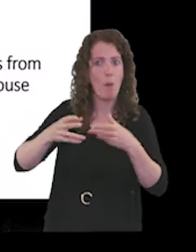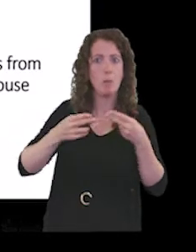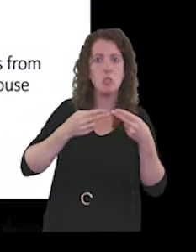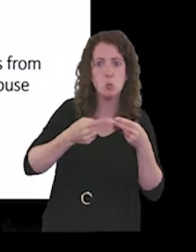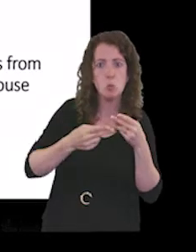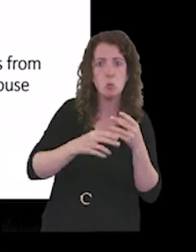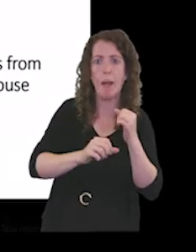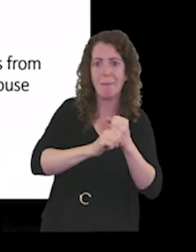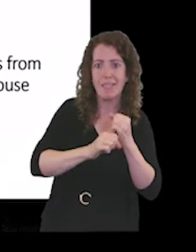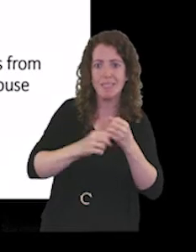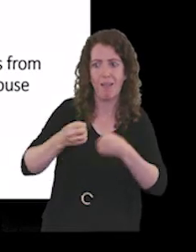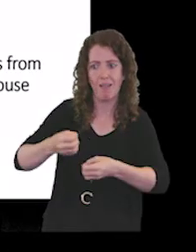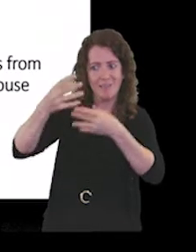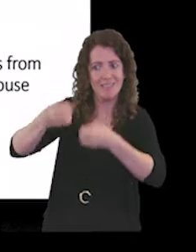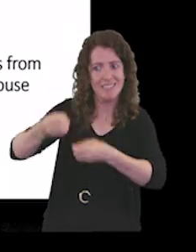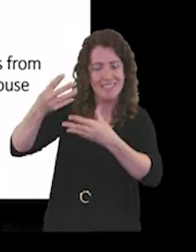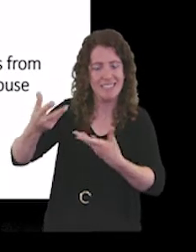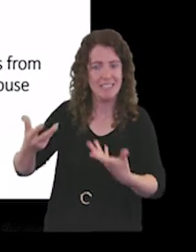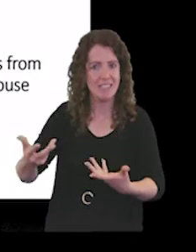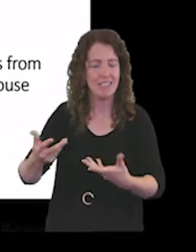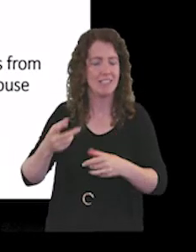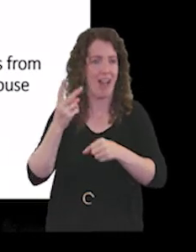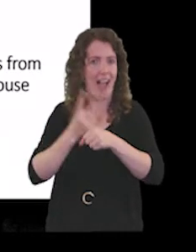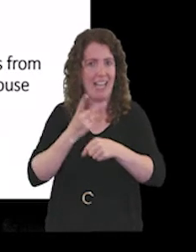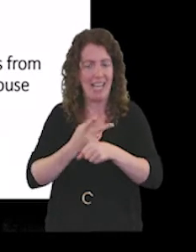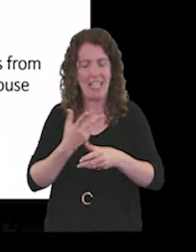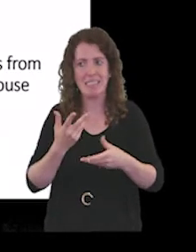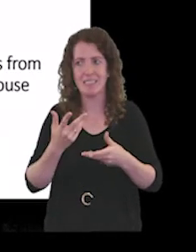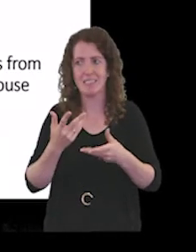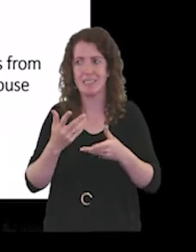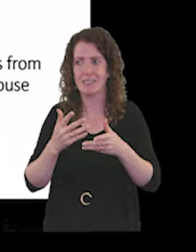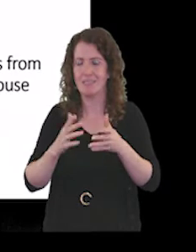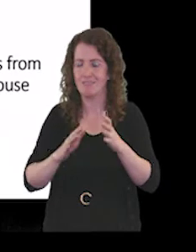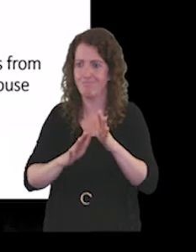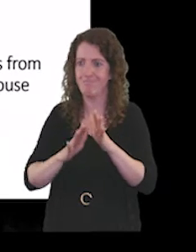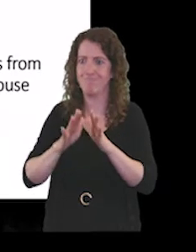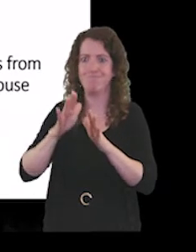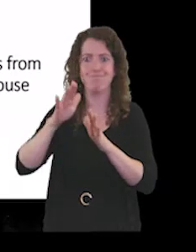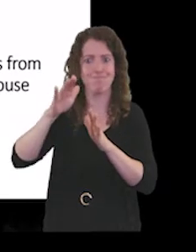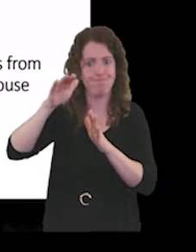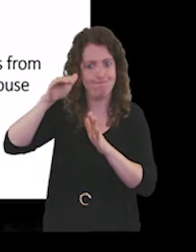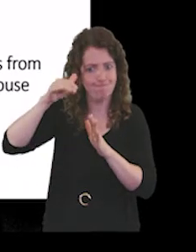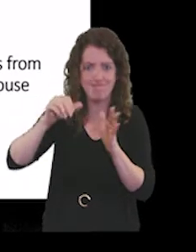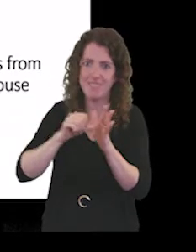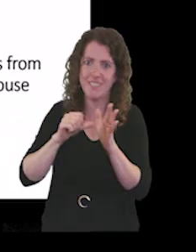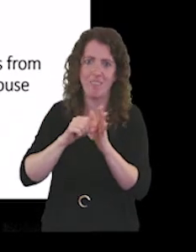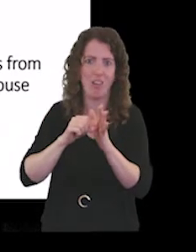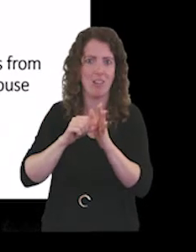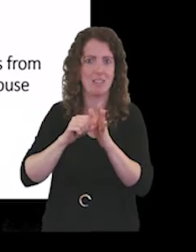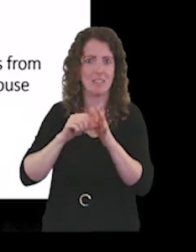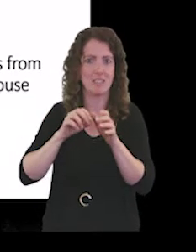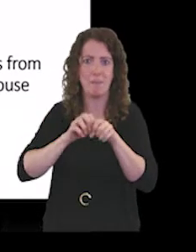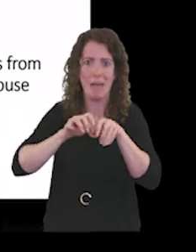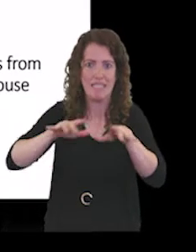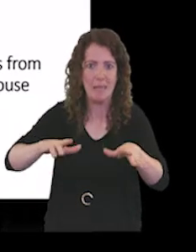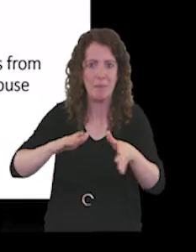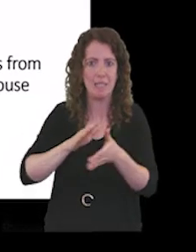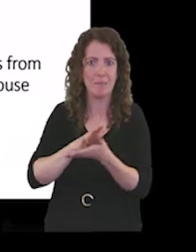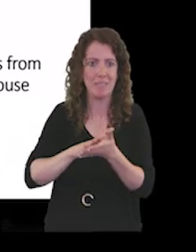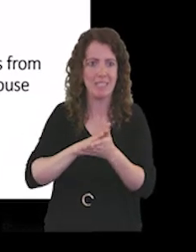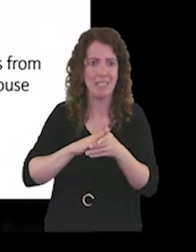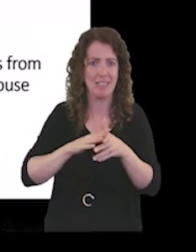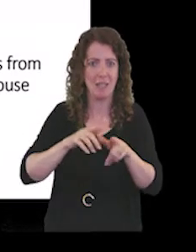we're yet again in another really difficult wave of the pandemic with case numbers